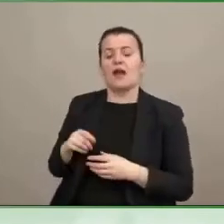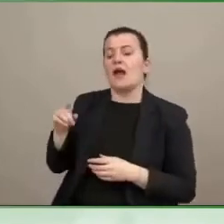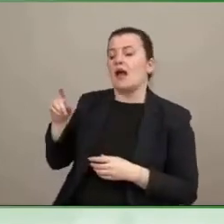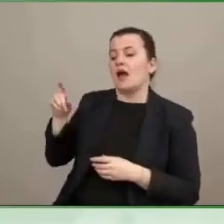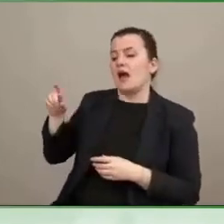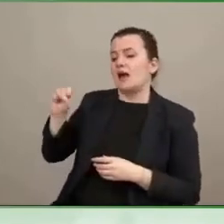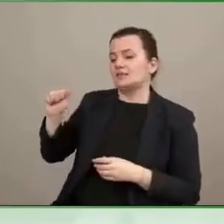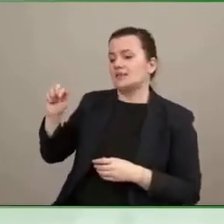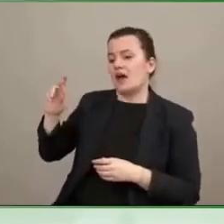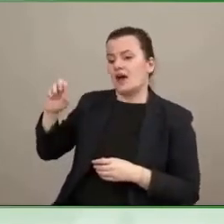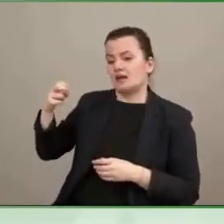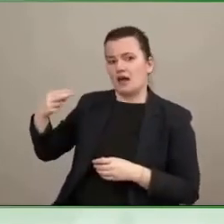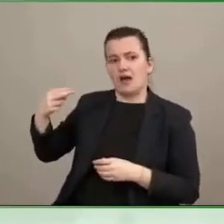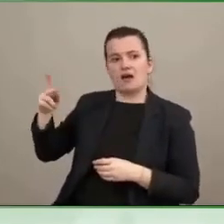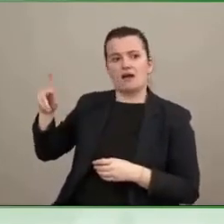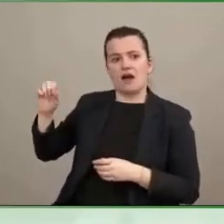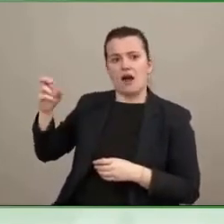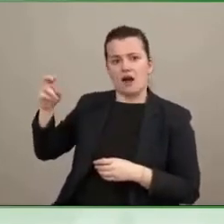and is a good friend.